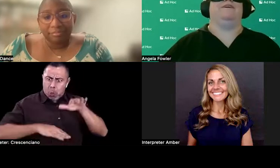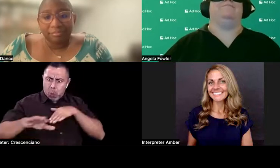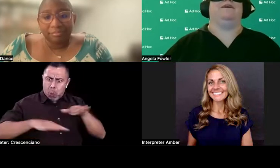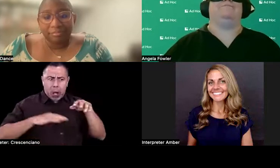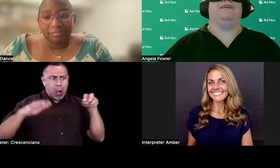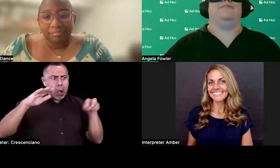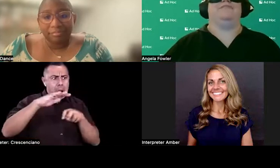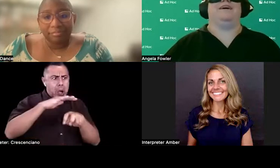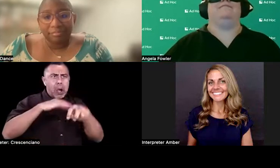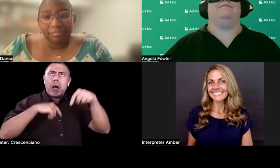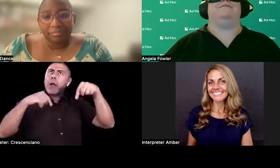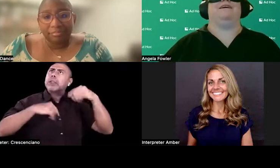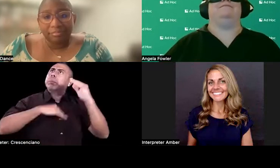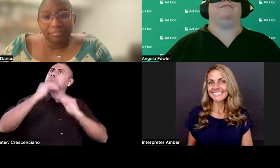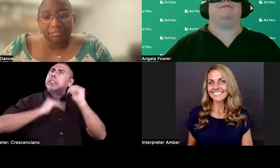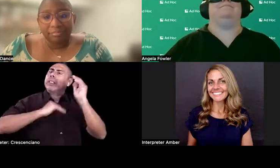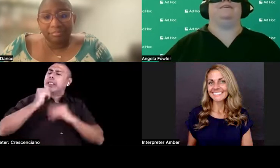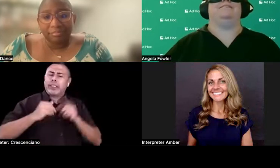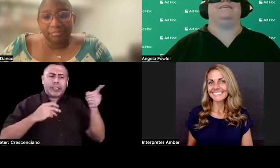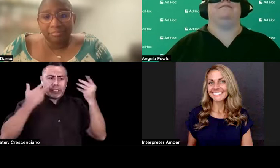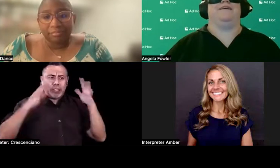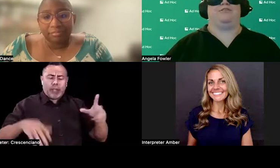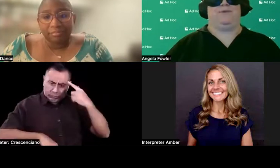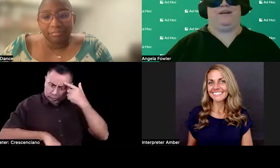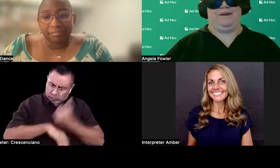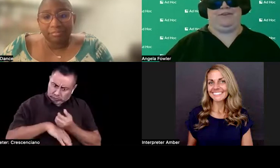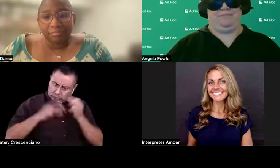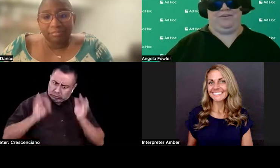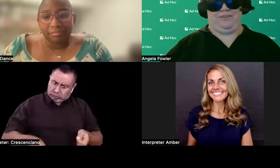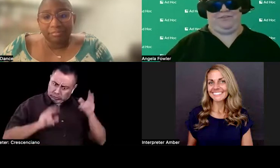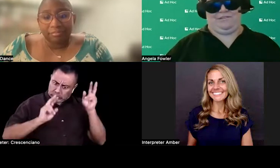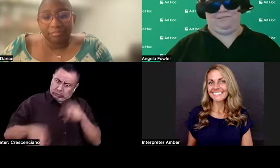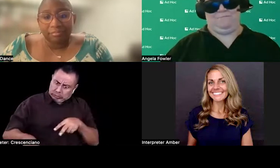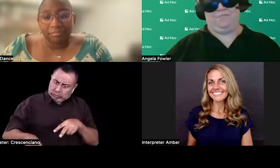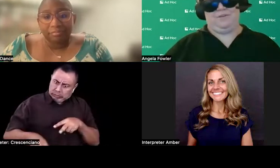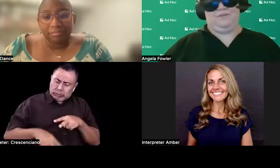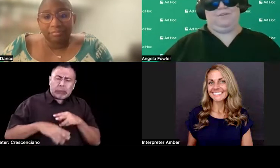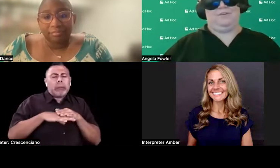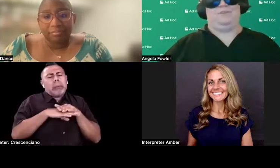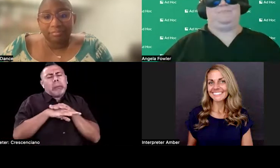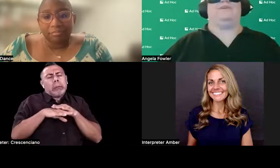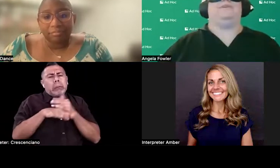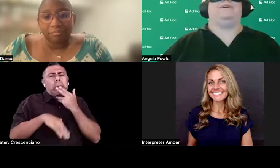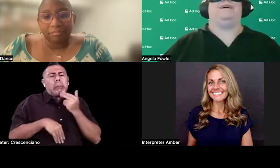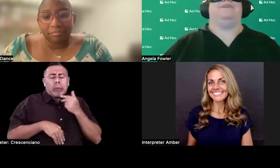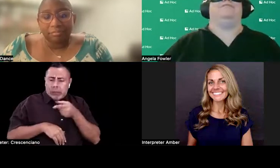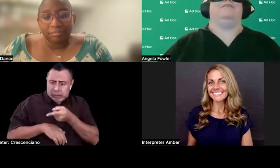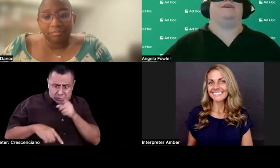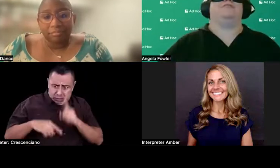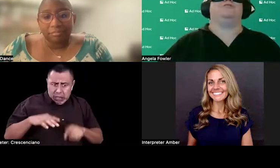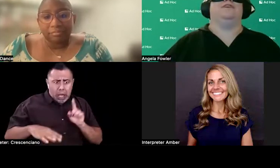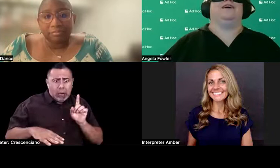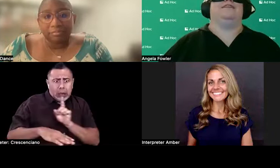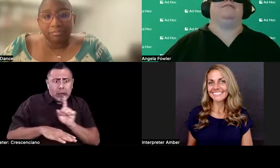from the, that, that very basic find your way around the building to complete and